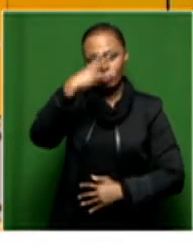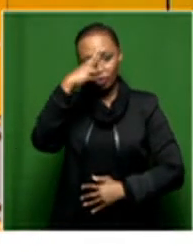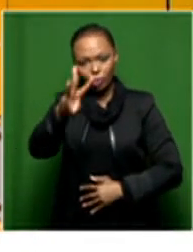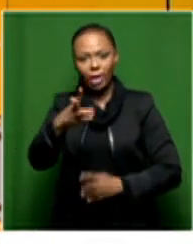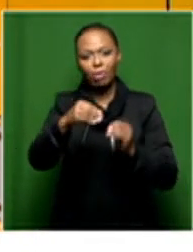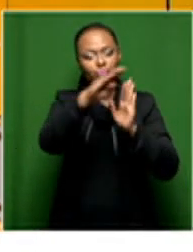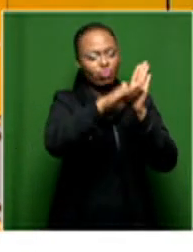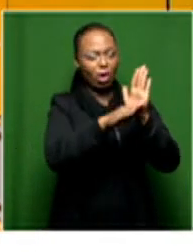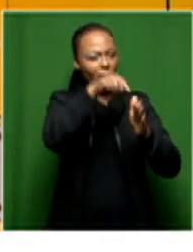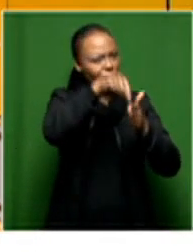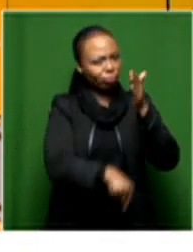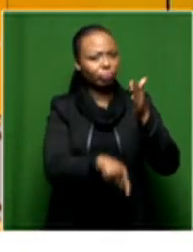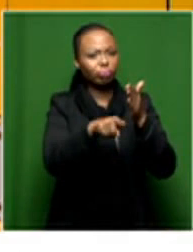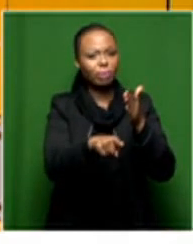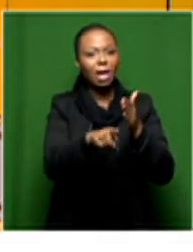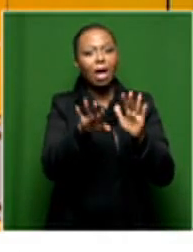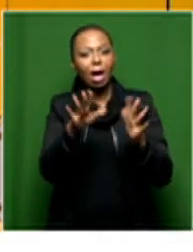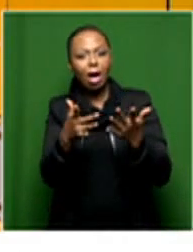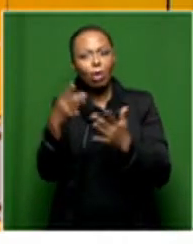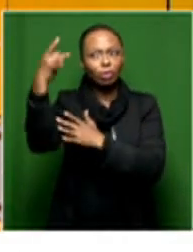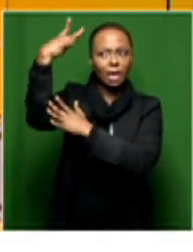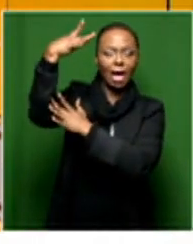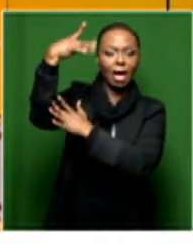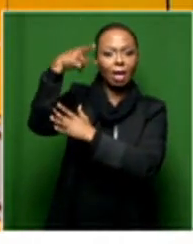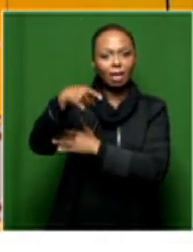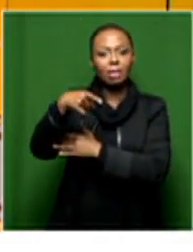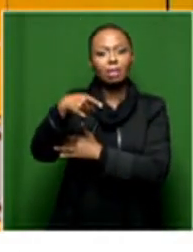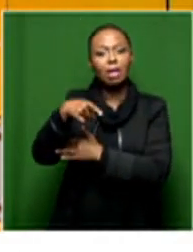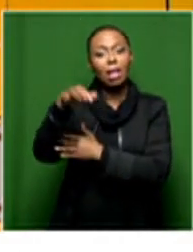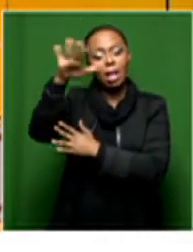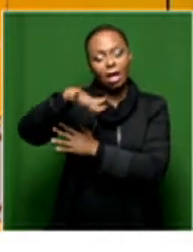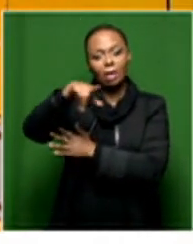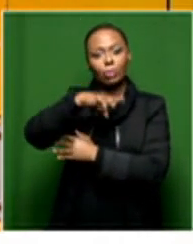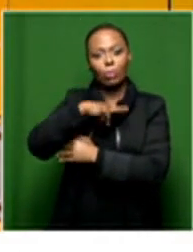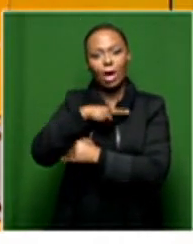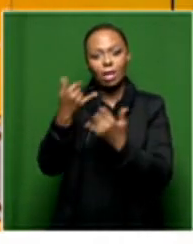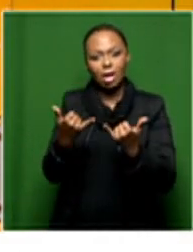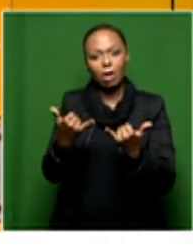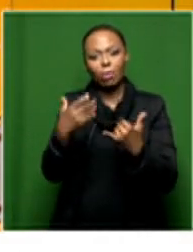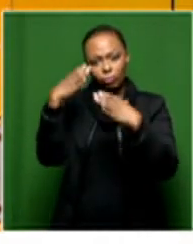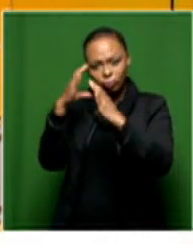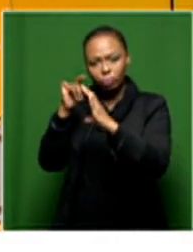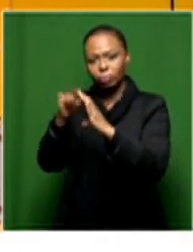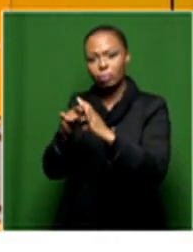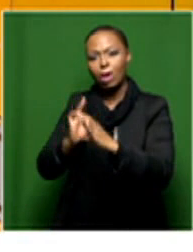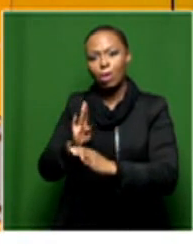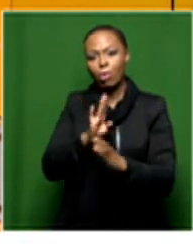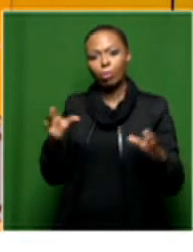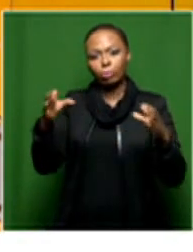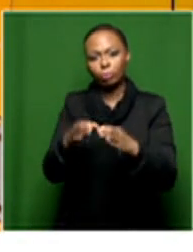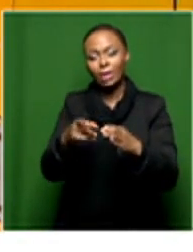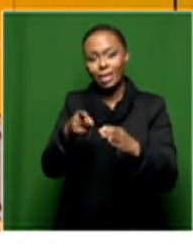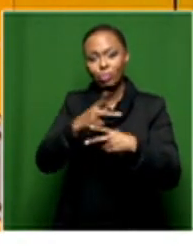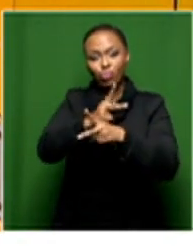program of production that shines the light on this. Now today we look at one of the stage productions titled Bodies Under Siege.